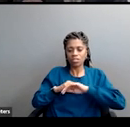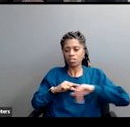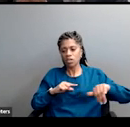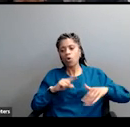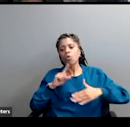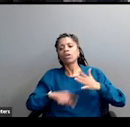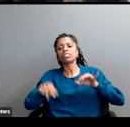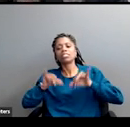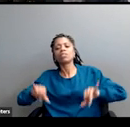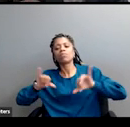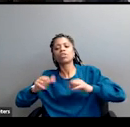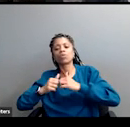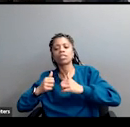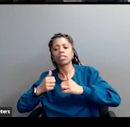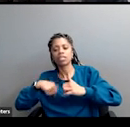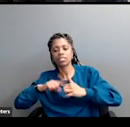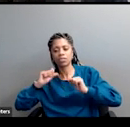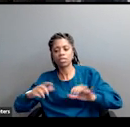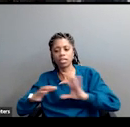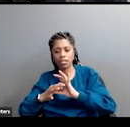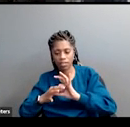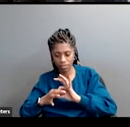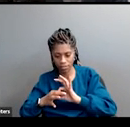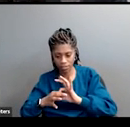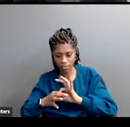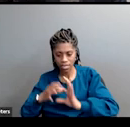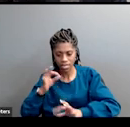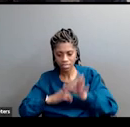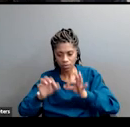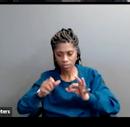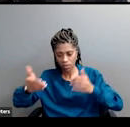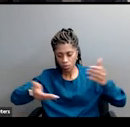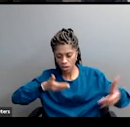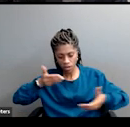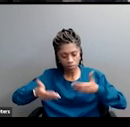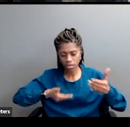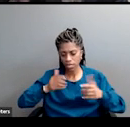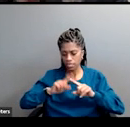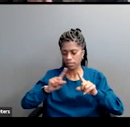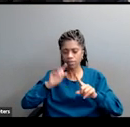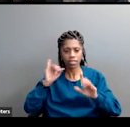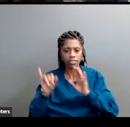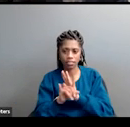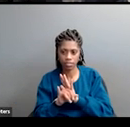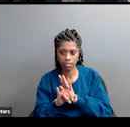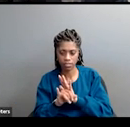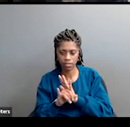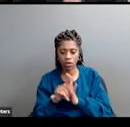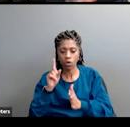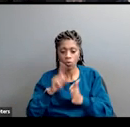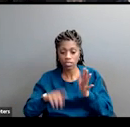while welcoming every different identity. It says it doesn't matter our differences. What matters